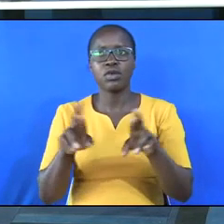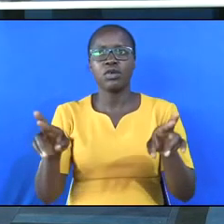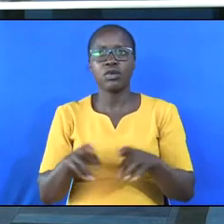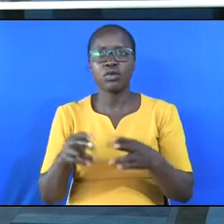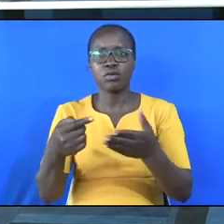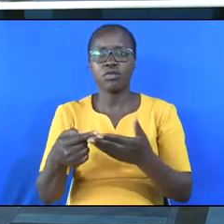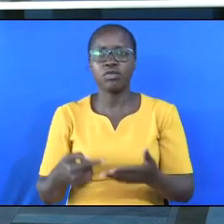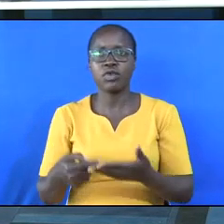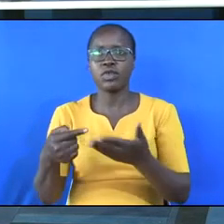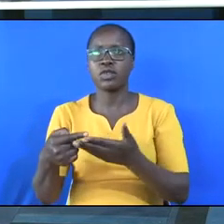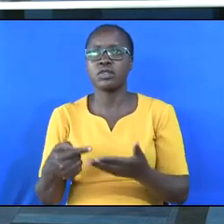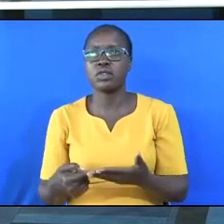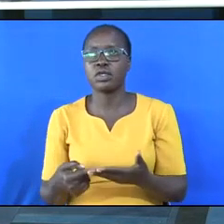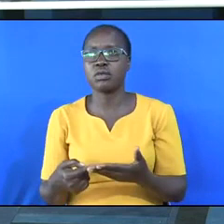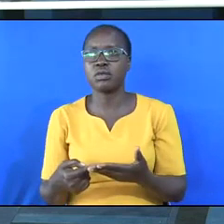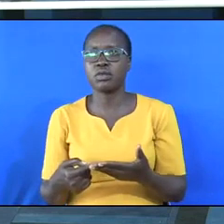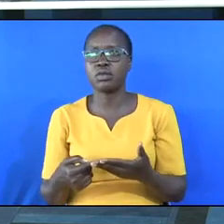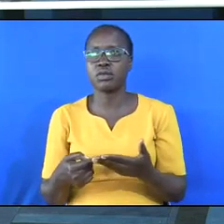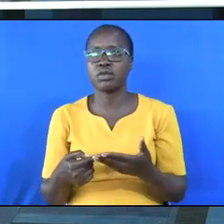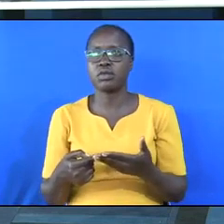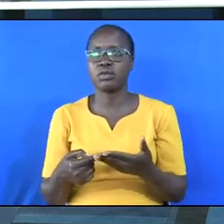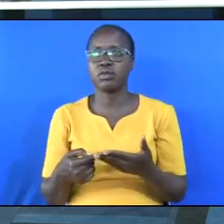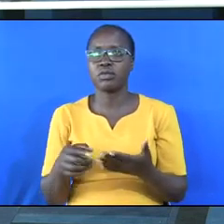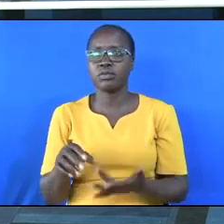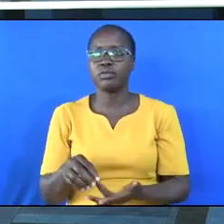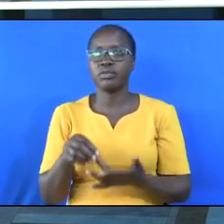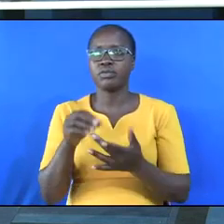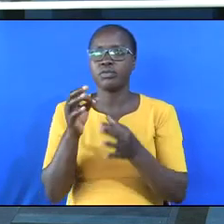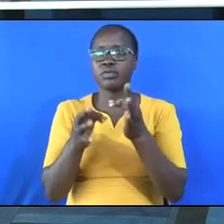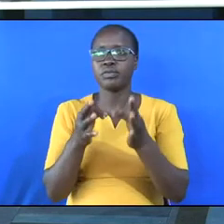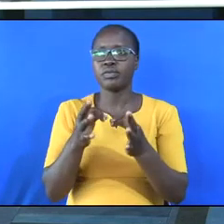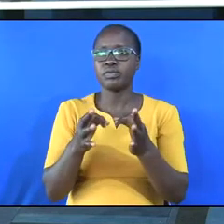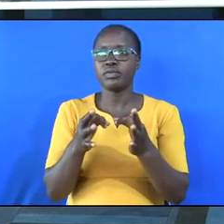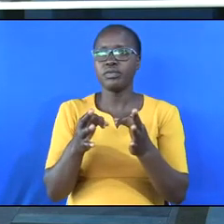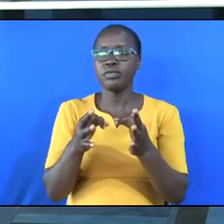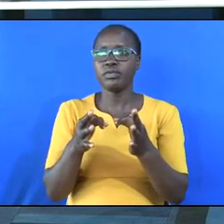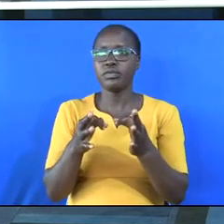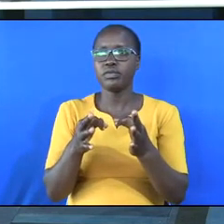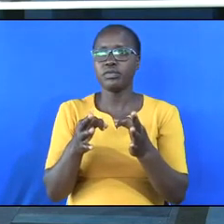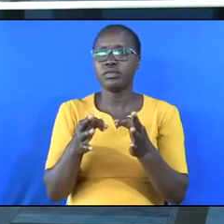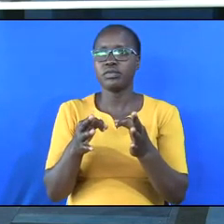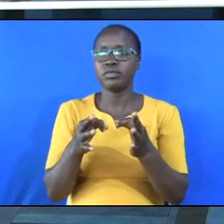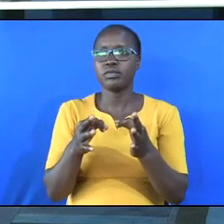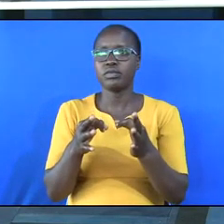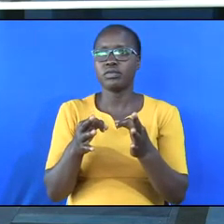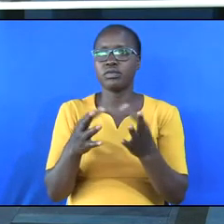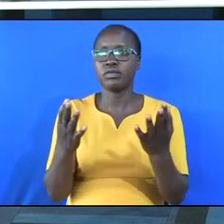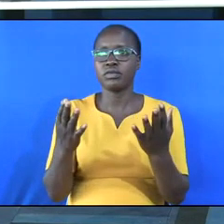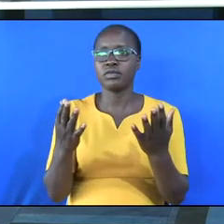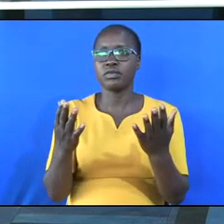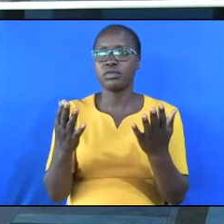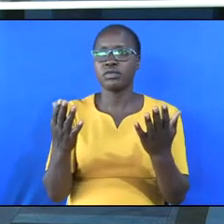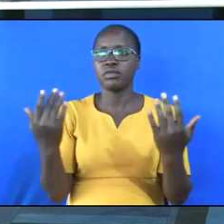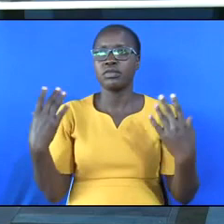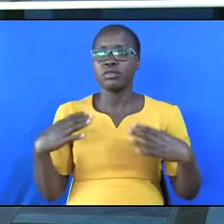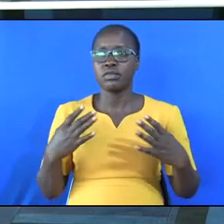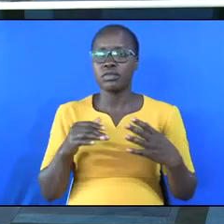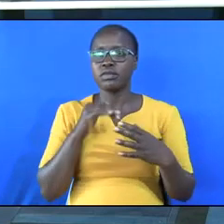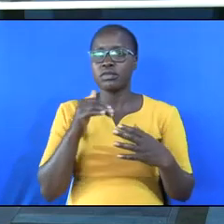on prescribed medications, especially if the patients are not adhering to the medications.